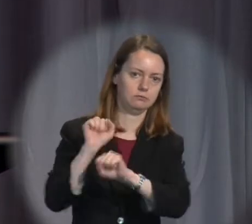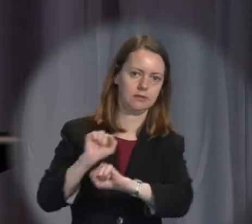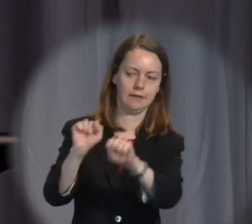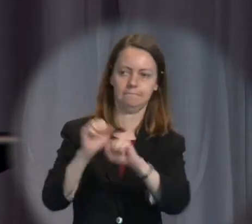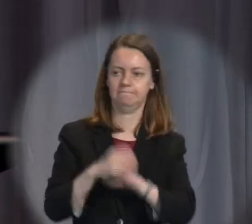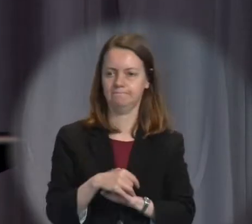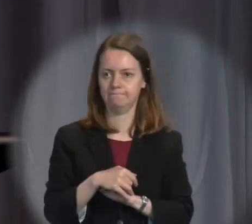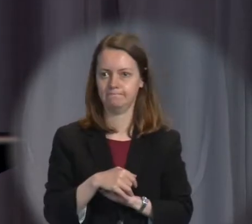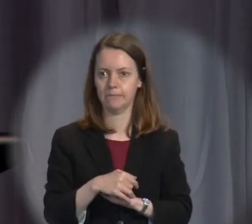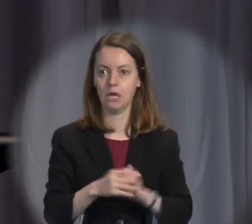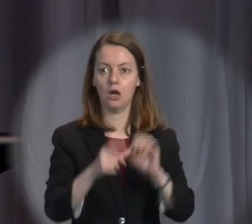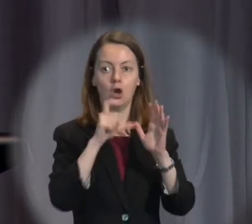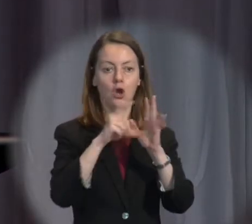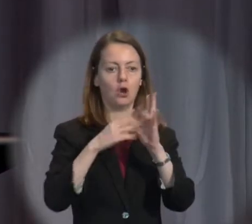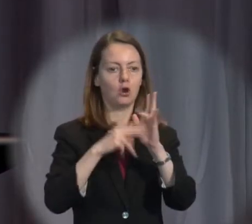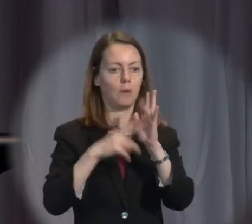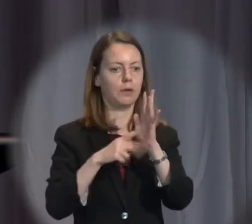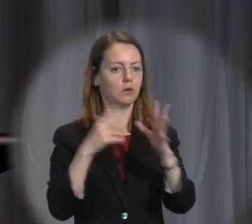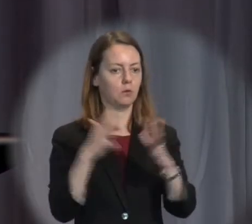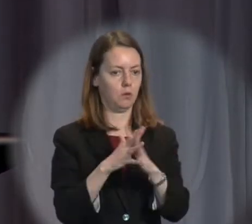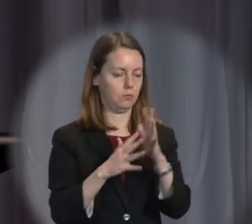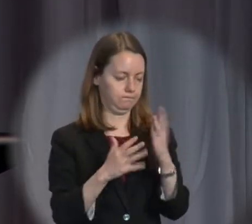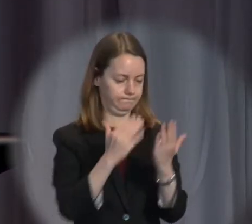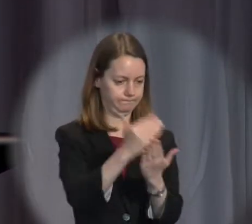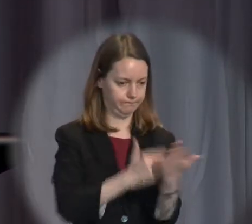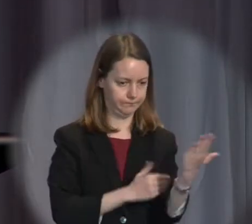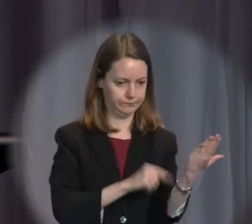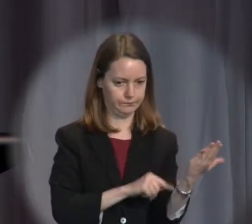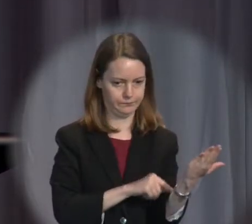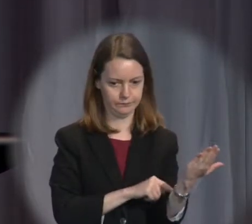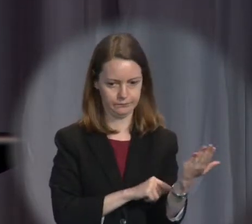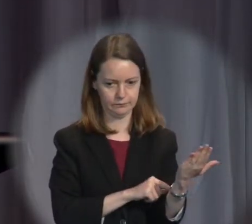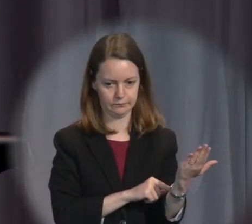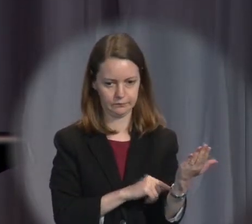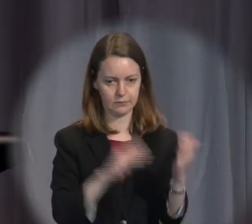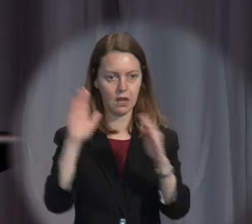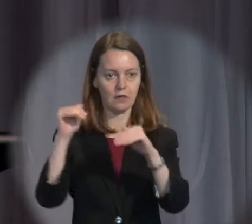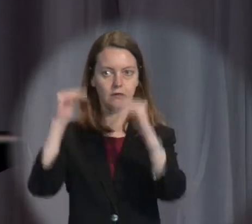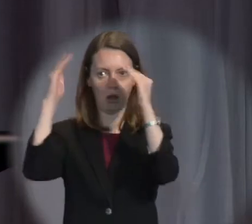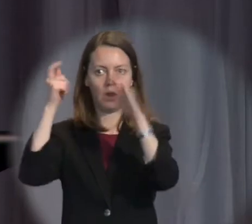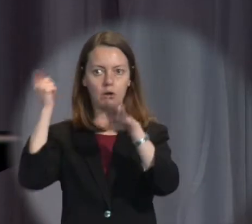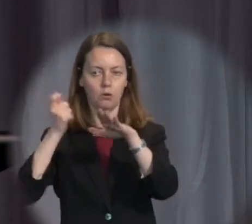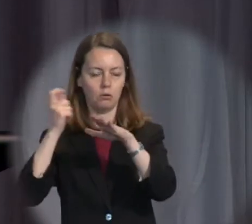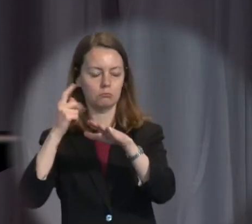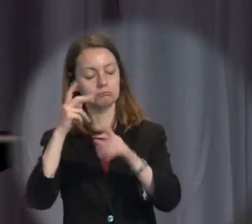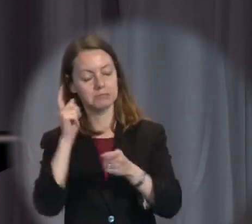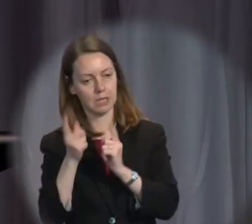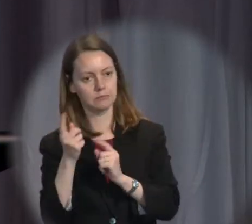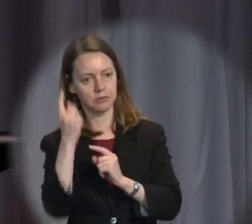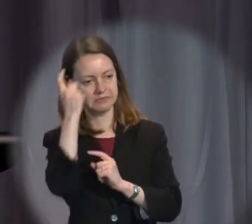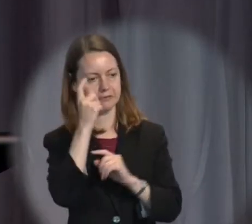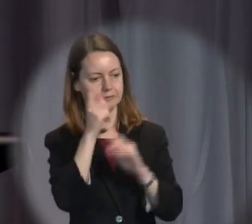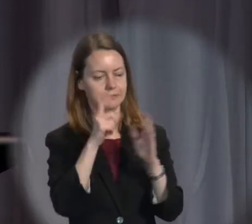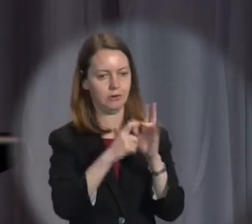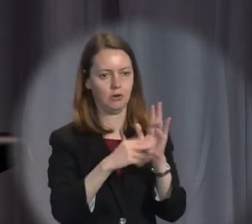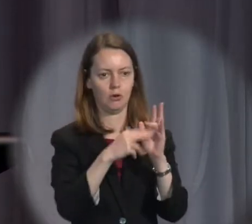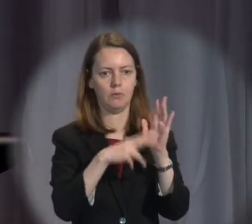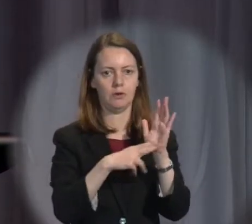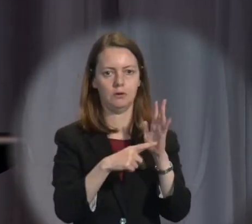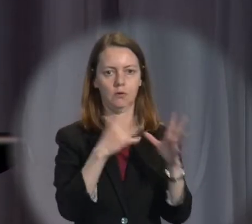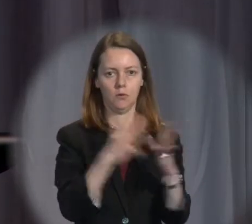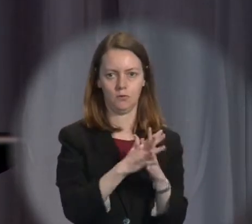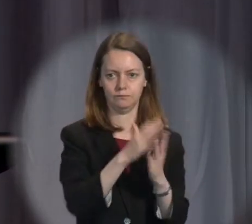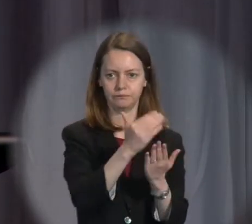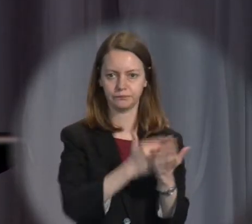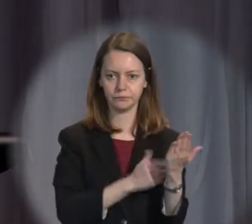rules, a statutory interpretation and the principle of legality that our High Court refers to on occasion. These principles are